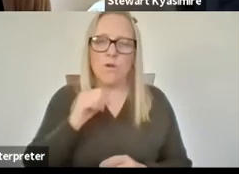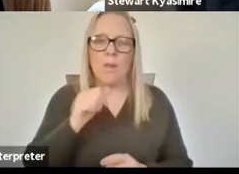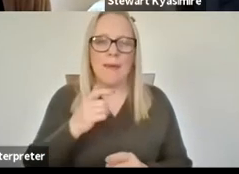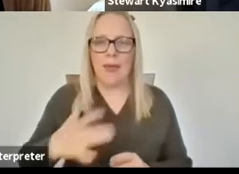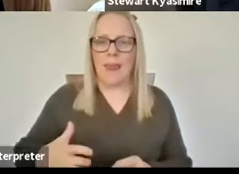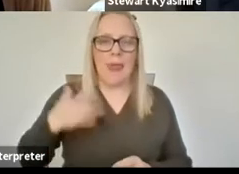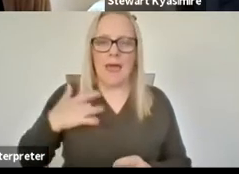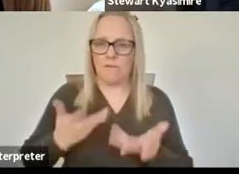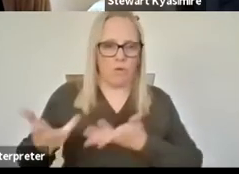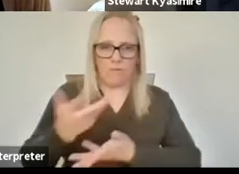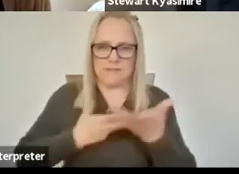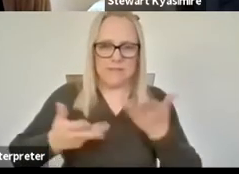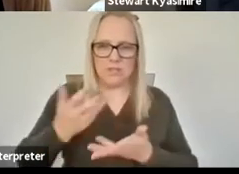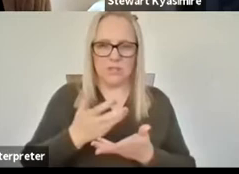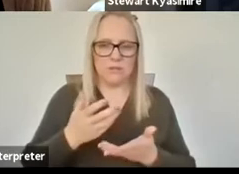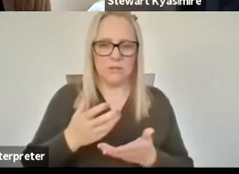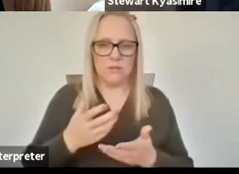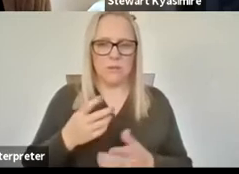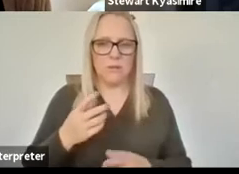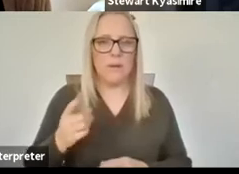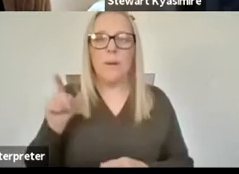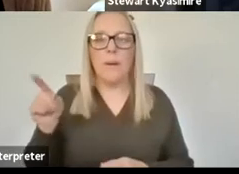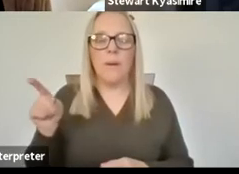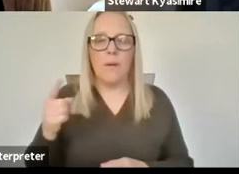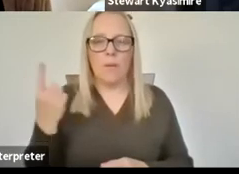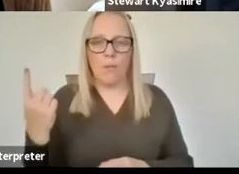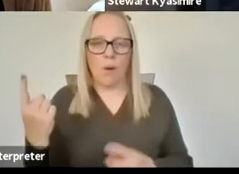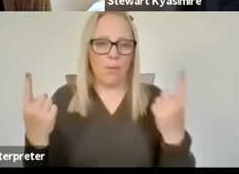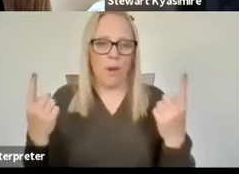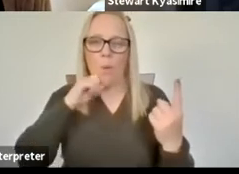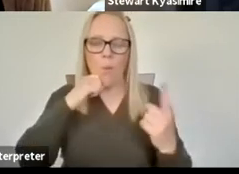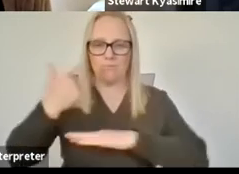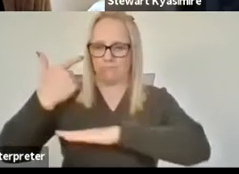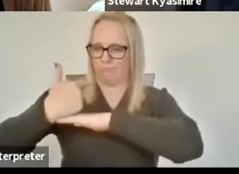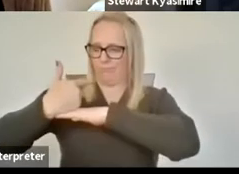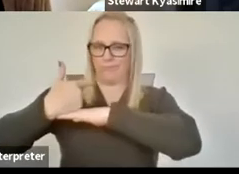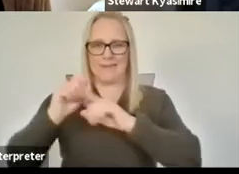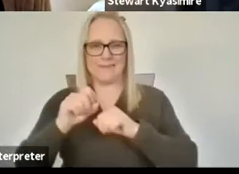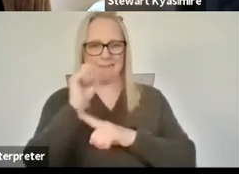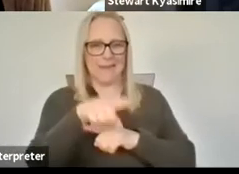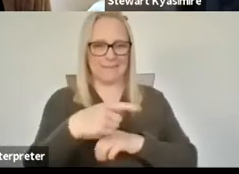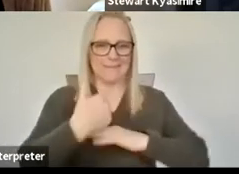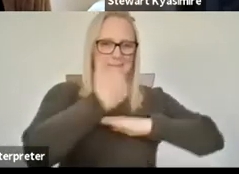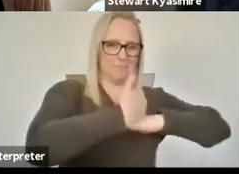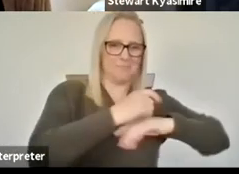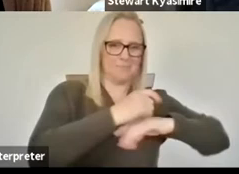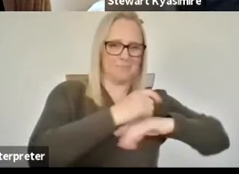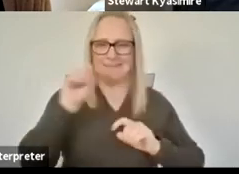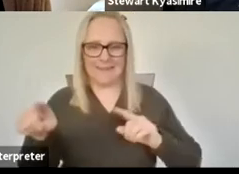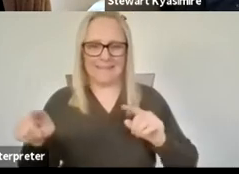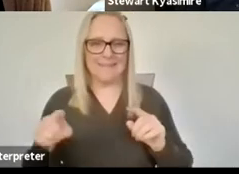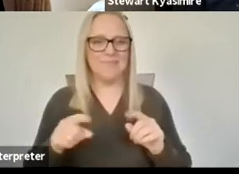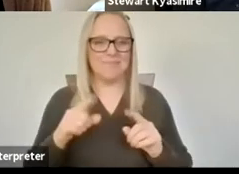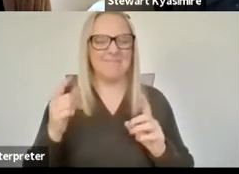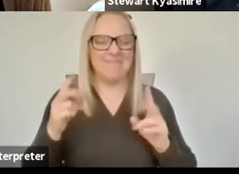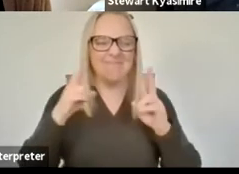uh each both of them would send each other once a week a digital letter because the letter has this advantage that you can make it in your own